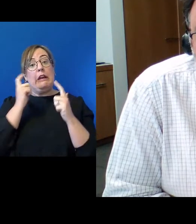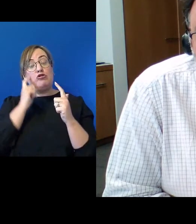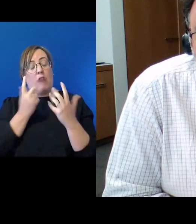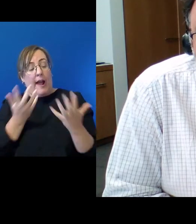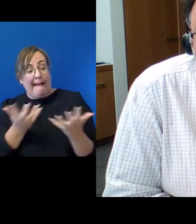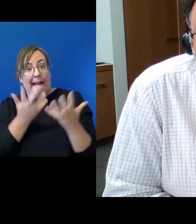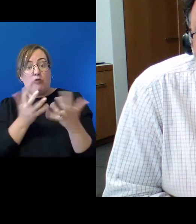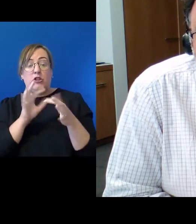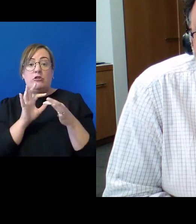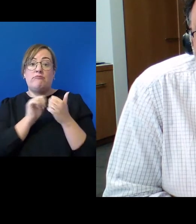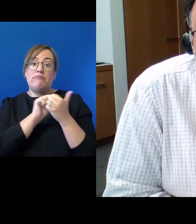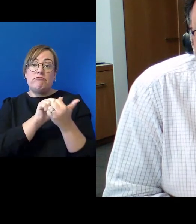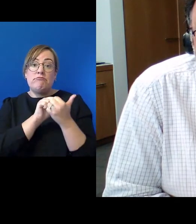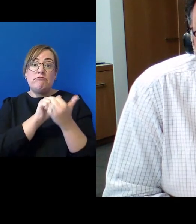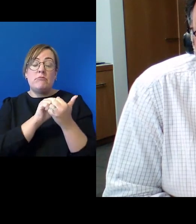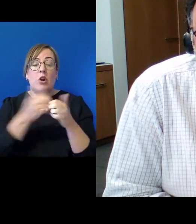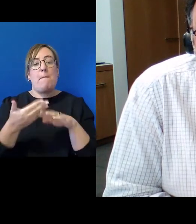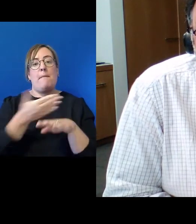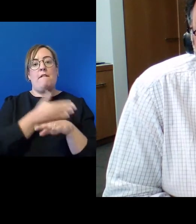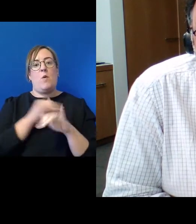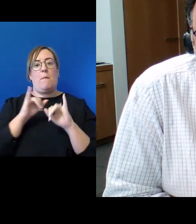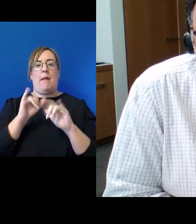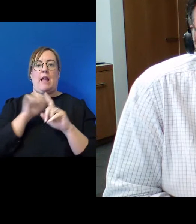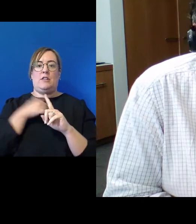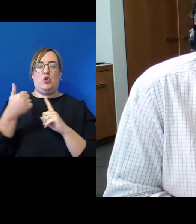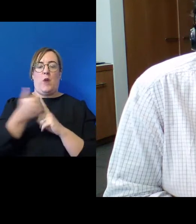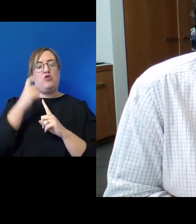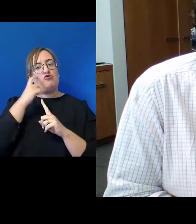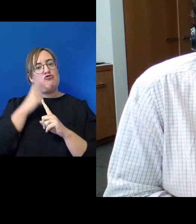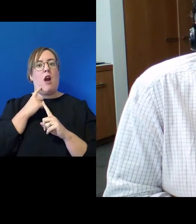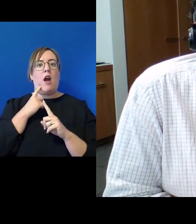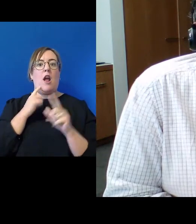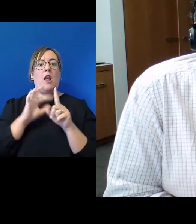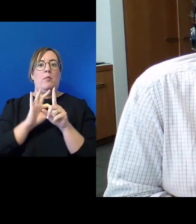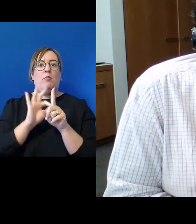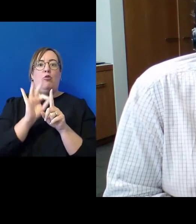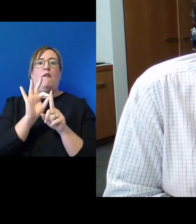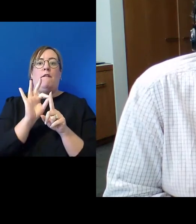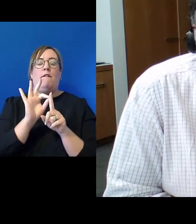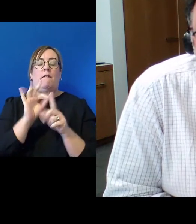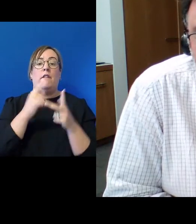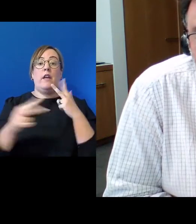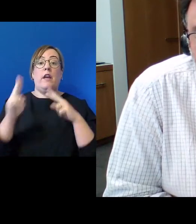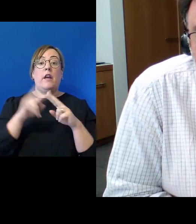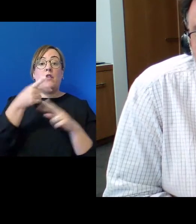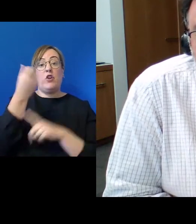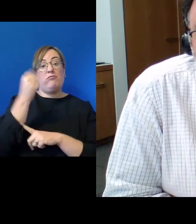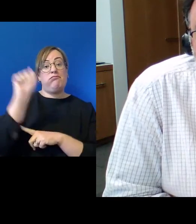what was for them a very bad situation. And really across the board, whether you were rebel or not,